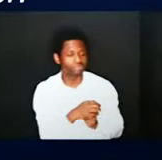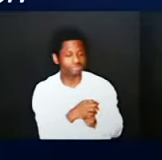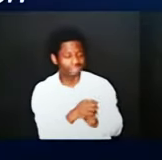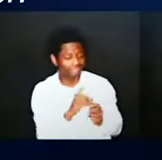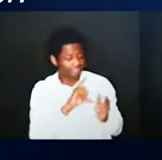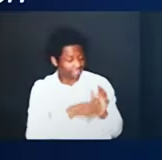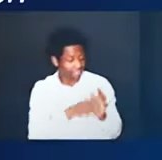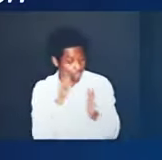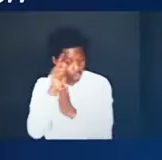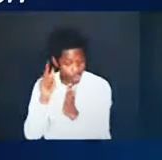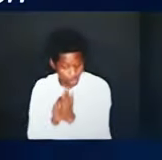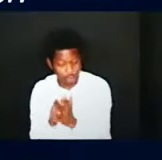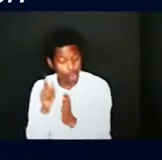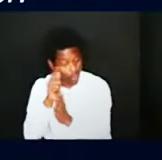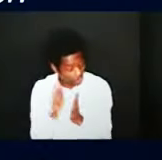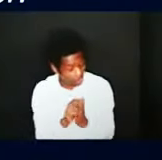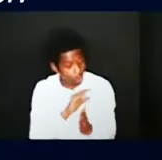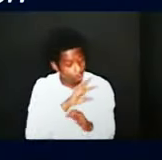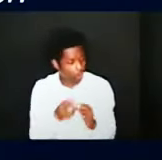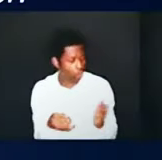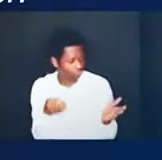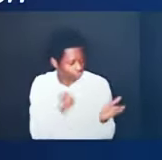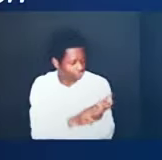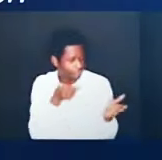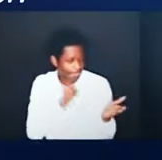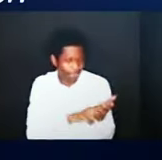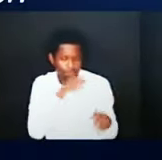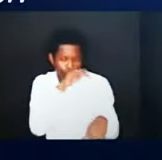he is adorned with power and glory